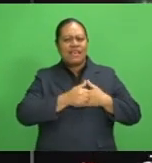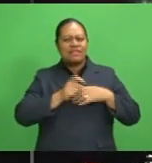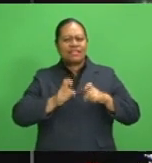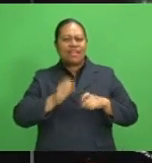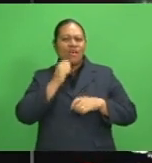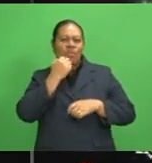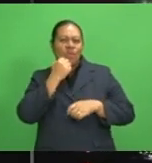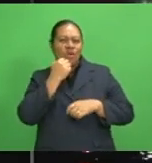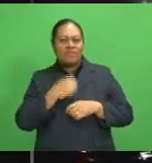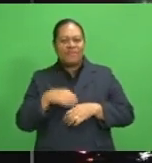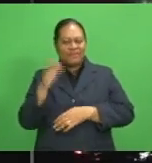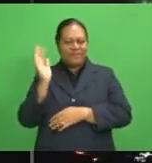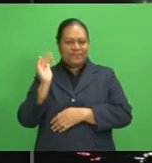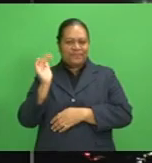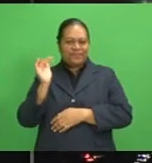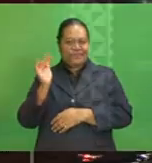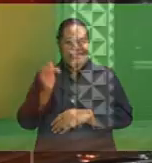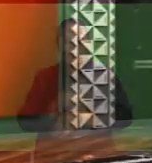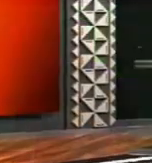dry. Bye for now.